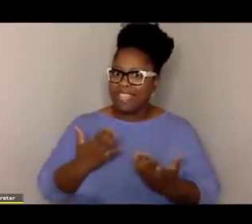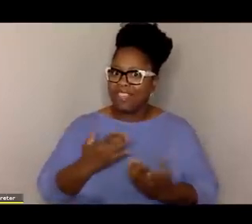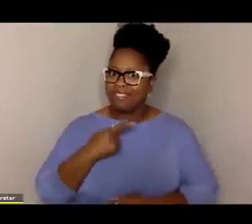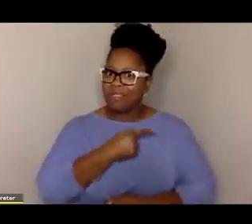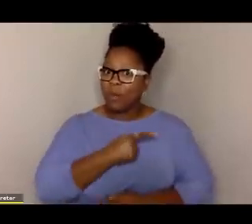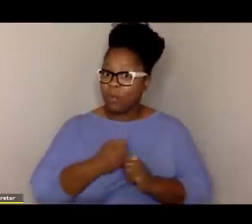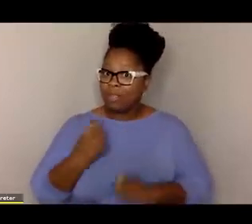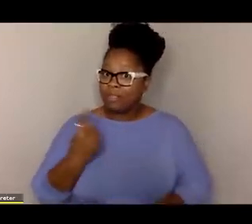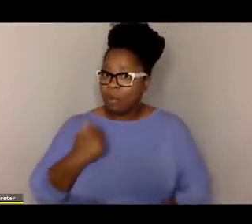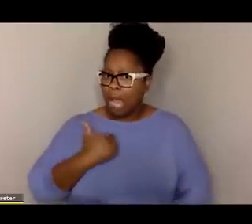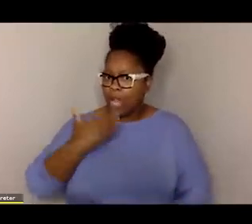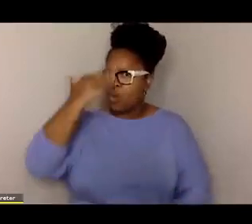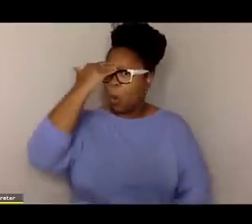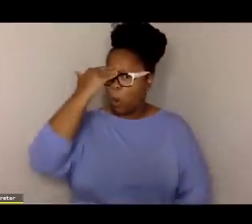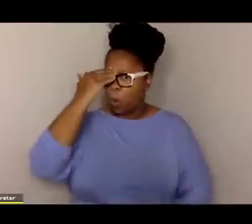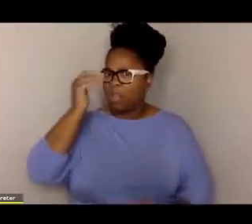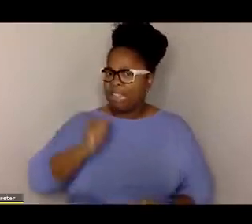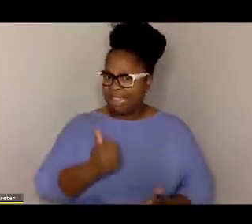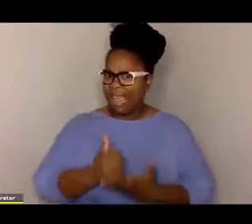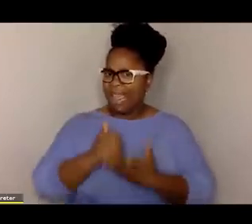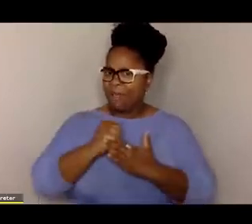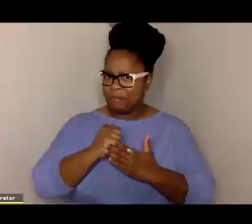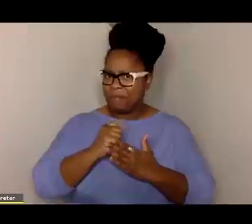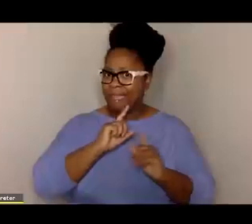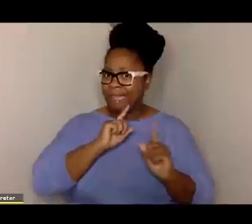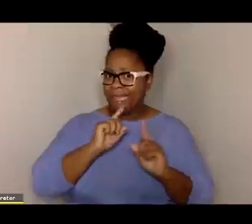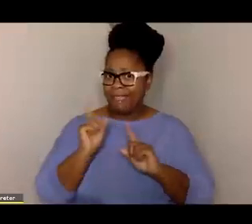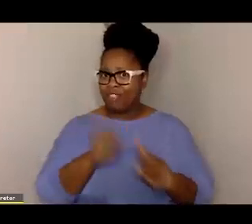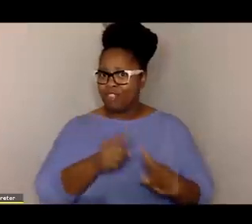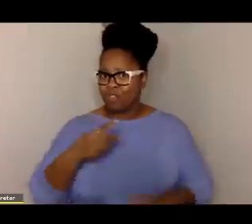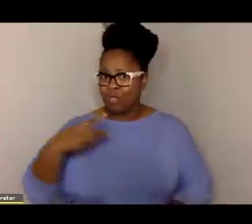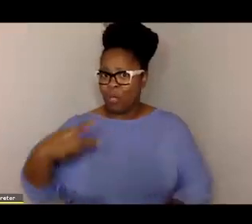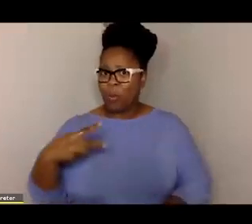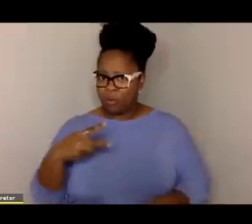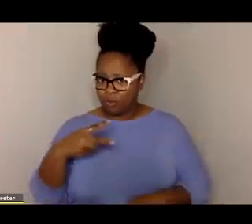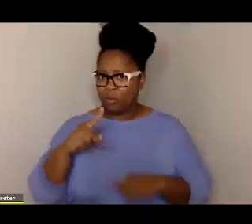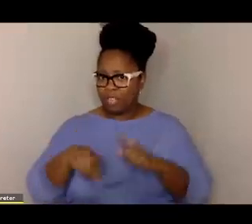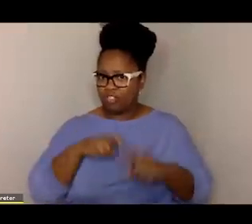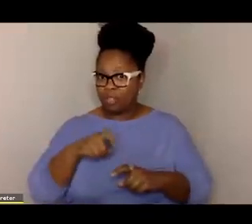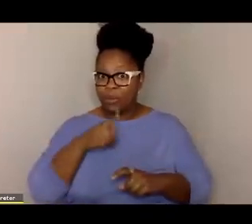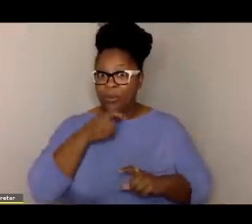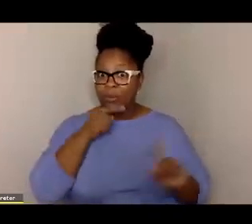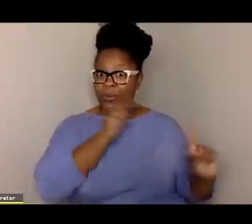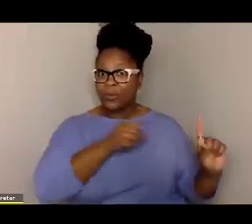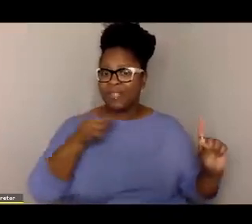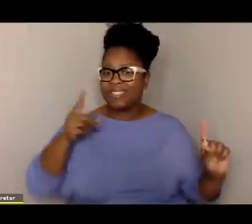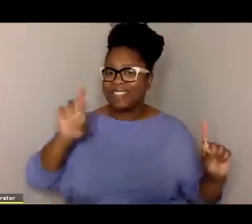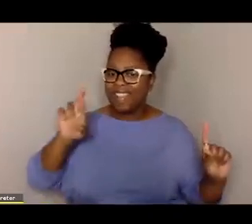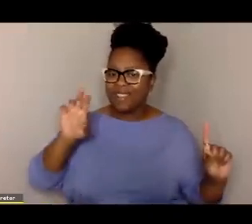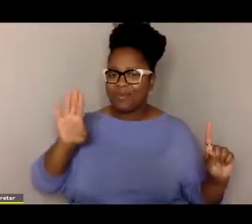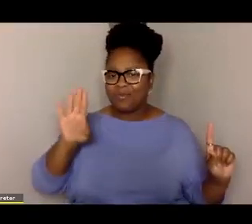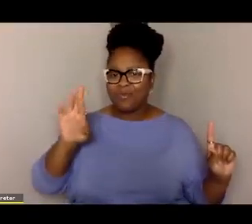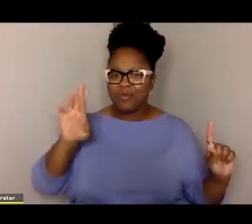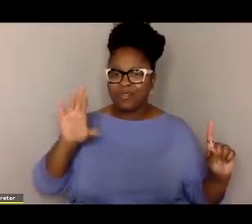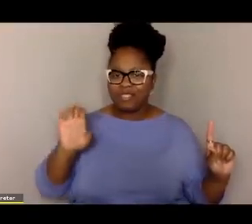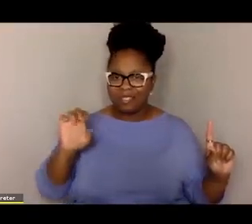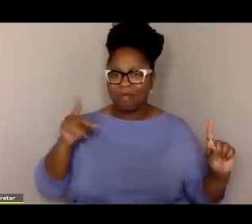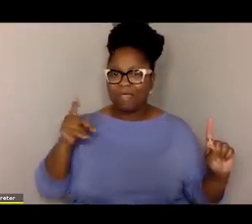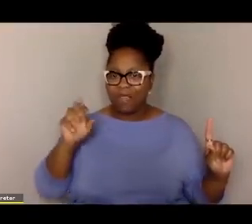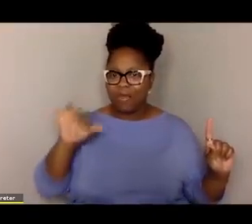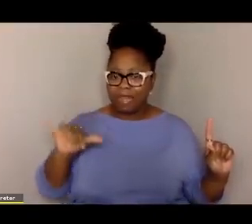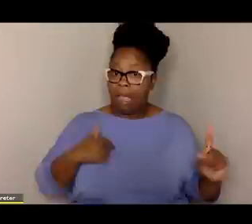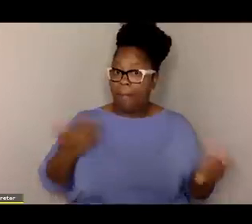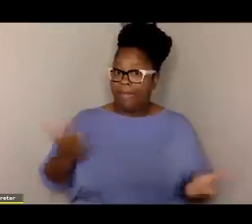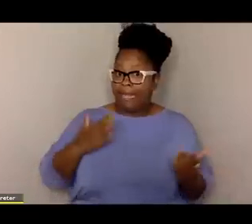to be here with someone who I know can help answer those questions, Dr. Bruce Perry. So